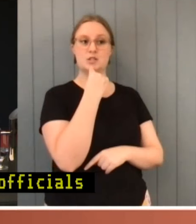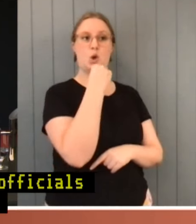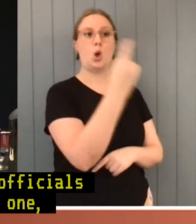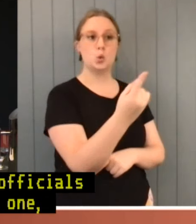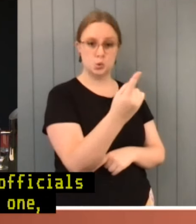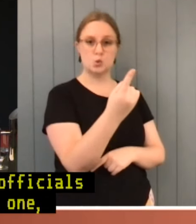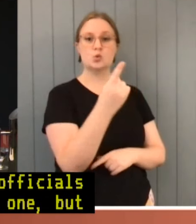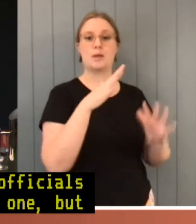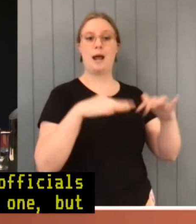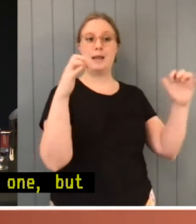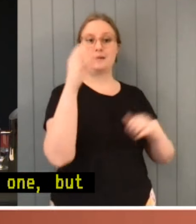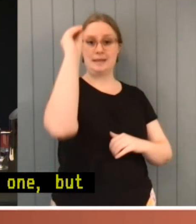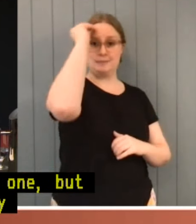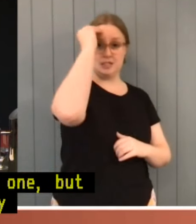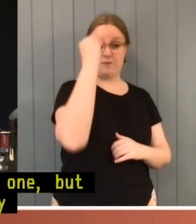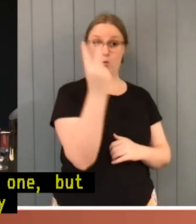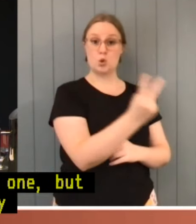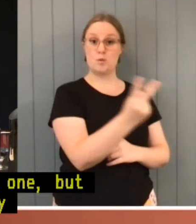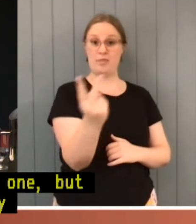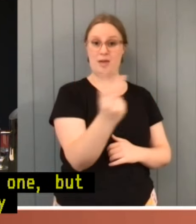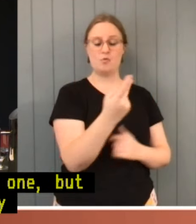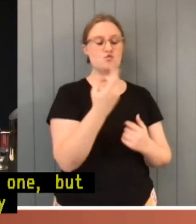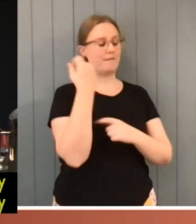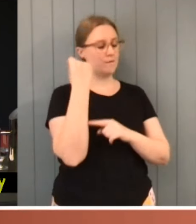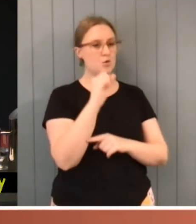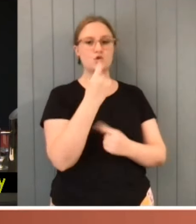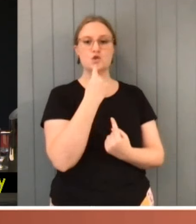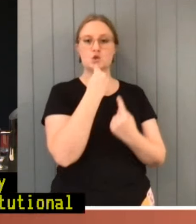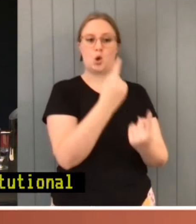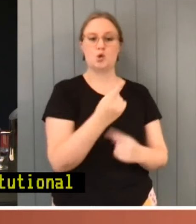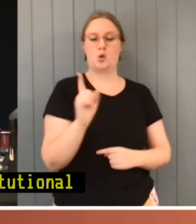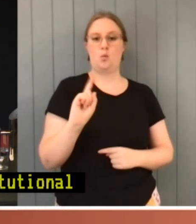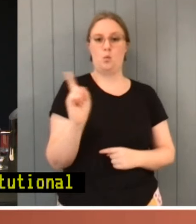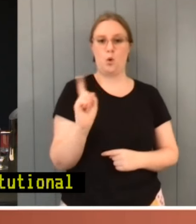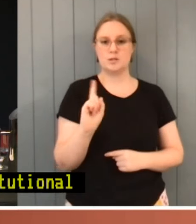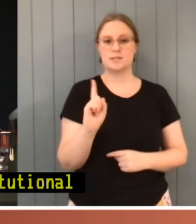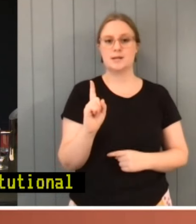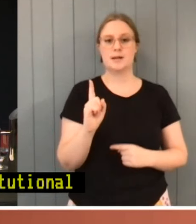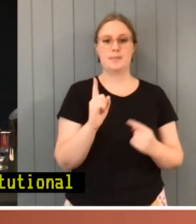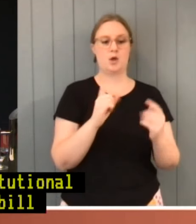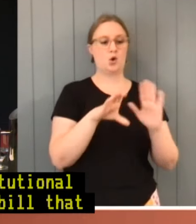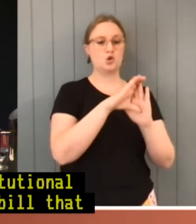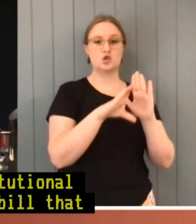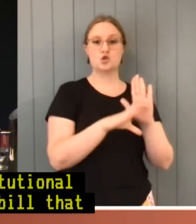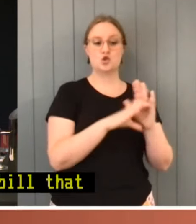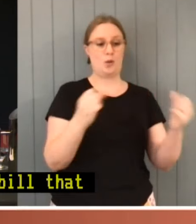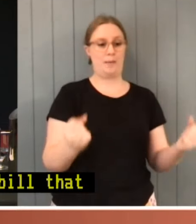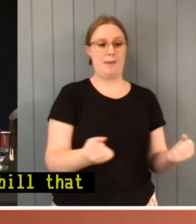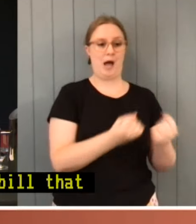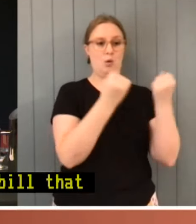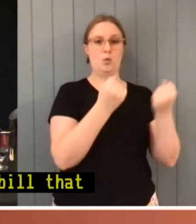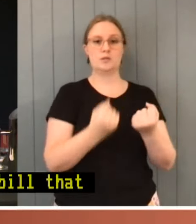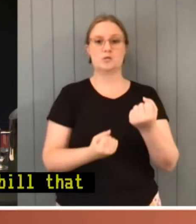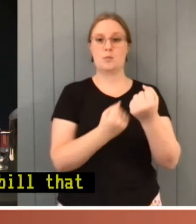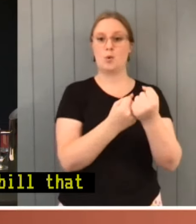head of power was for the bill that they were asking those committees to examine. Maybe I didn't know.